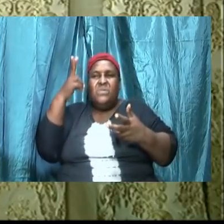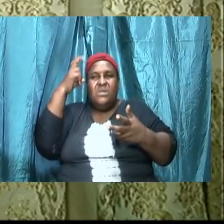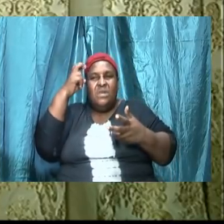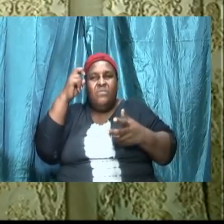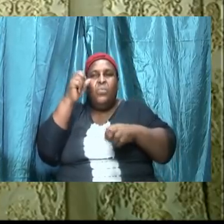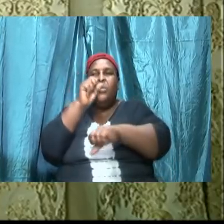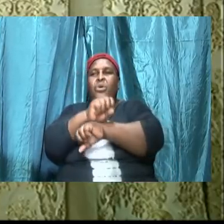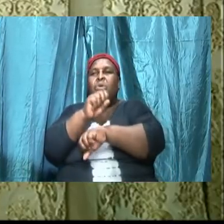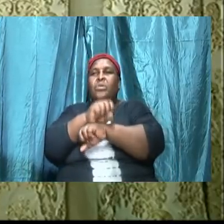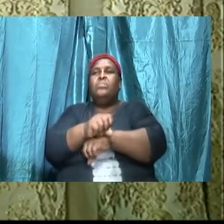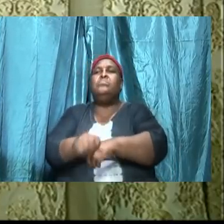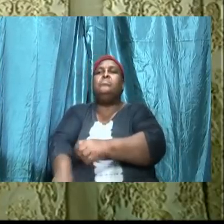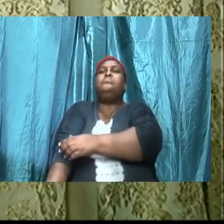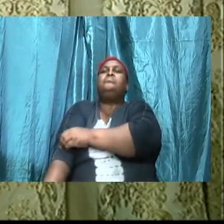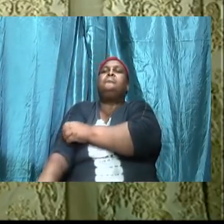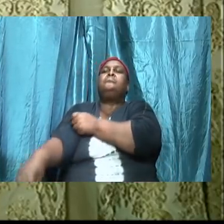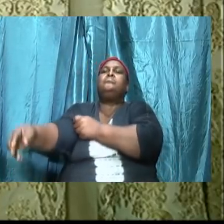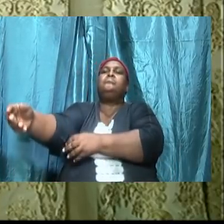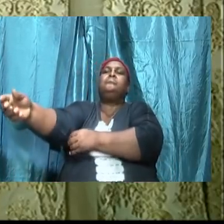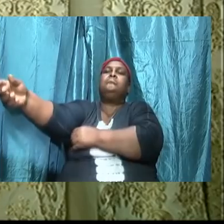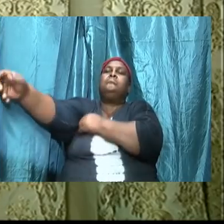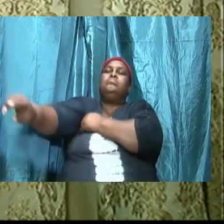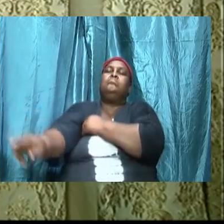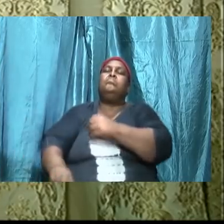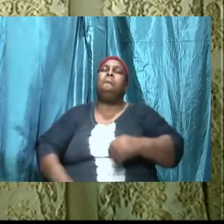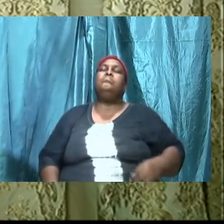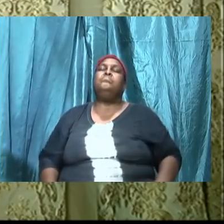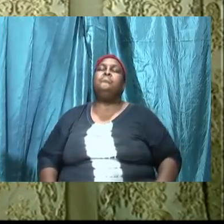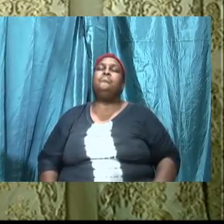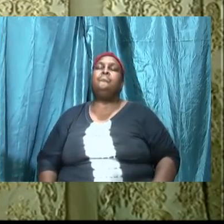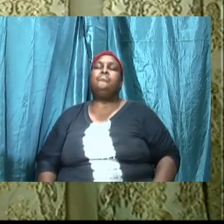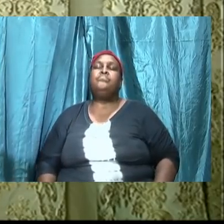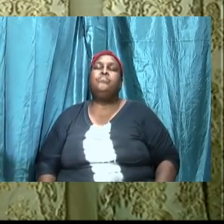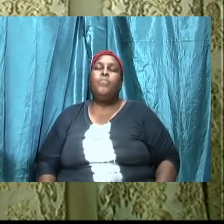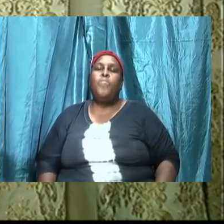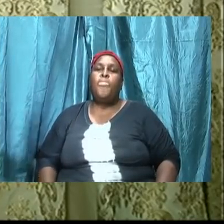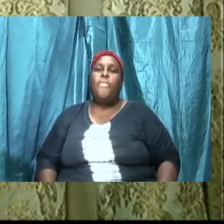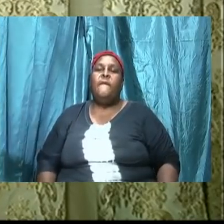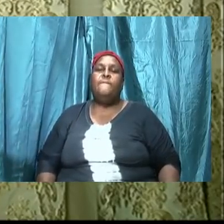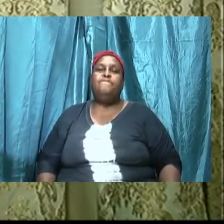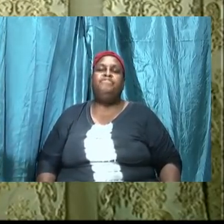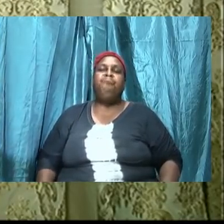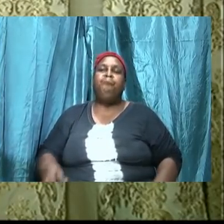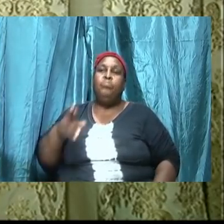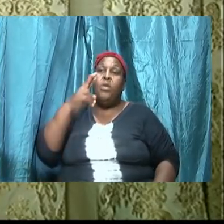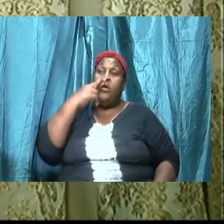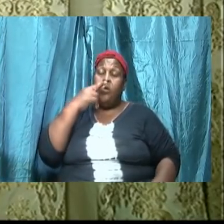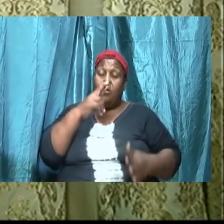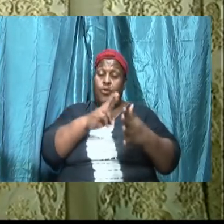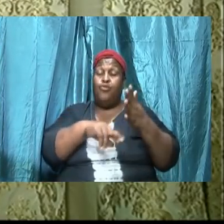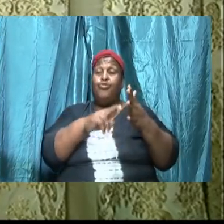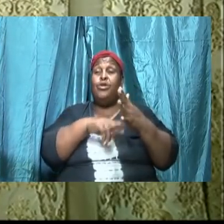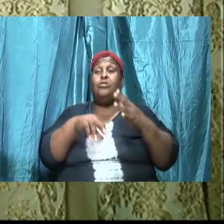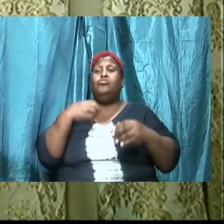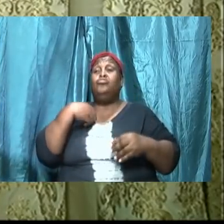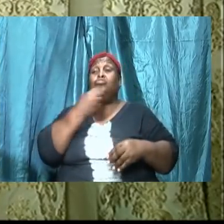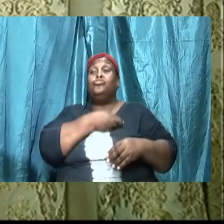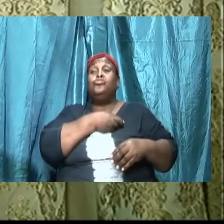operate and I'm coming to the scripture in Ephesians 6 and verse 11 but let me just reel to us because I want us to